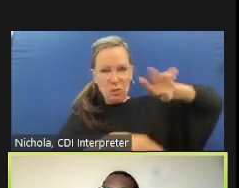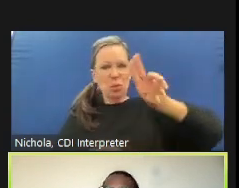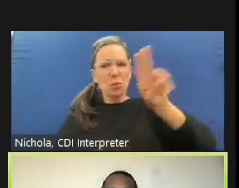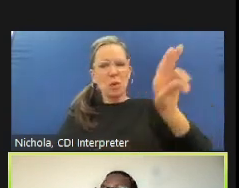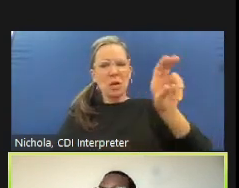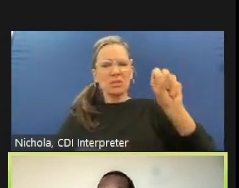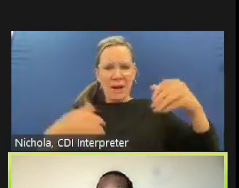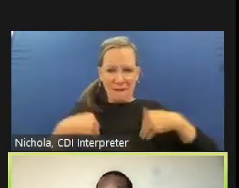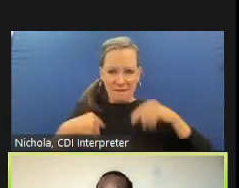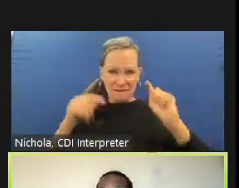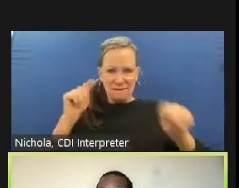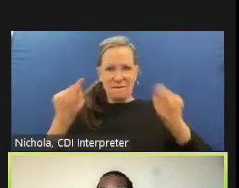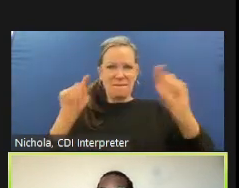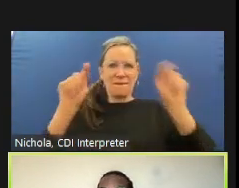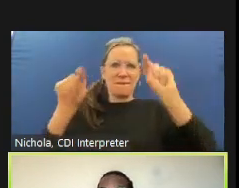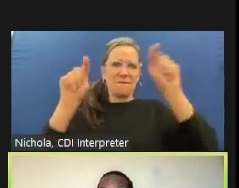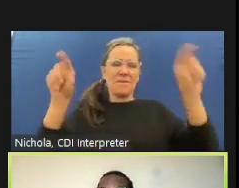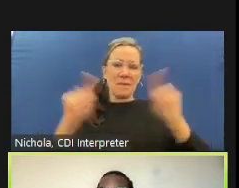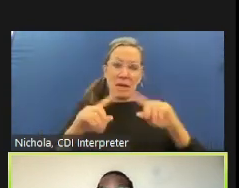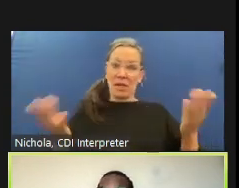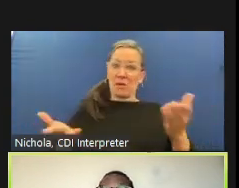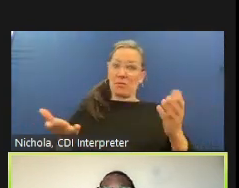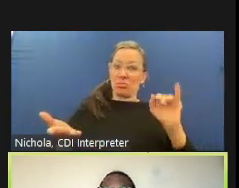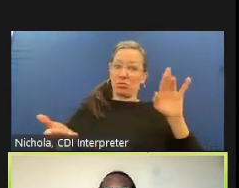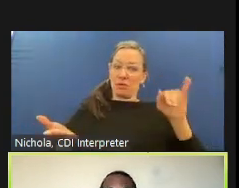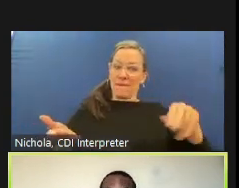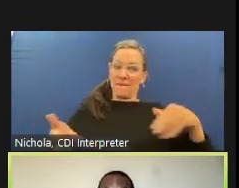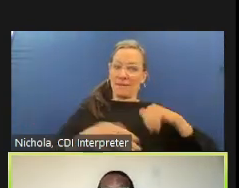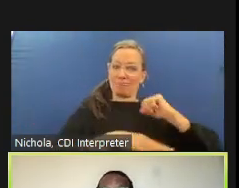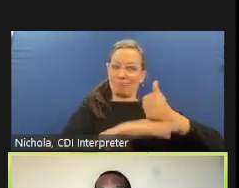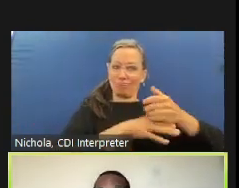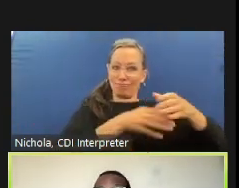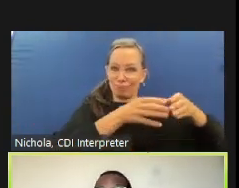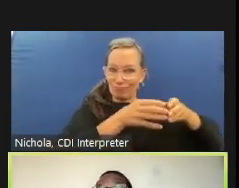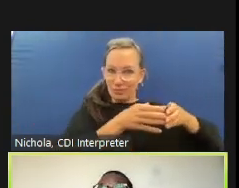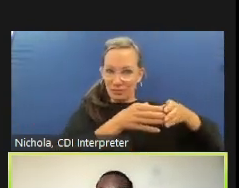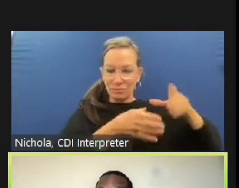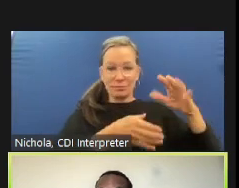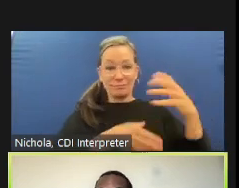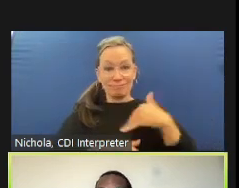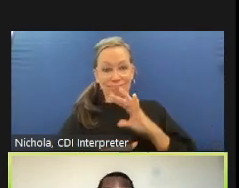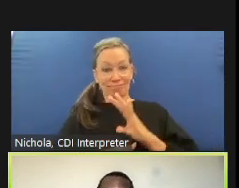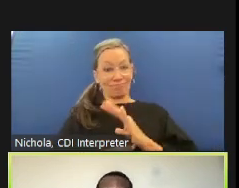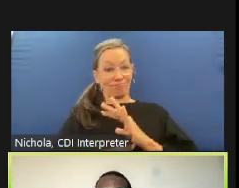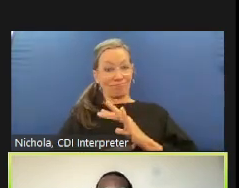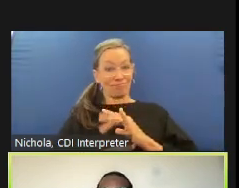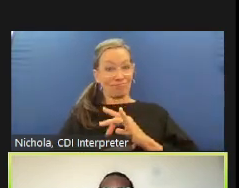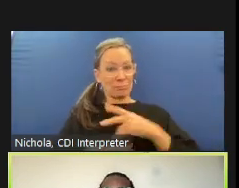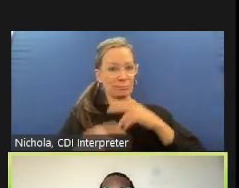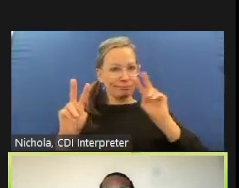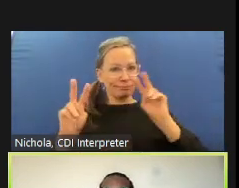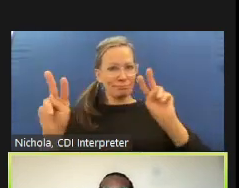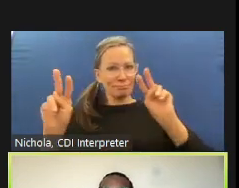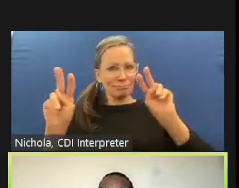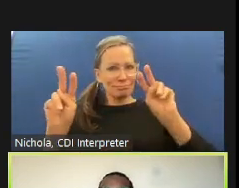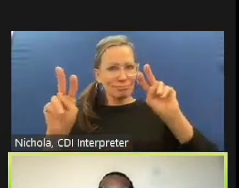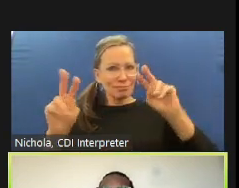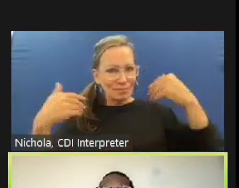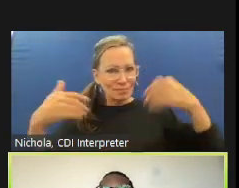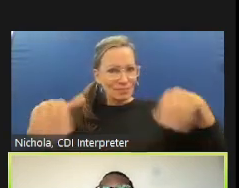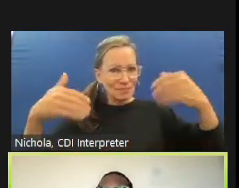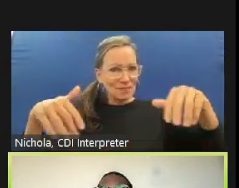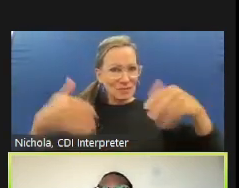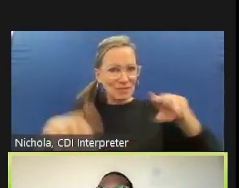um it's not very common and so it's very exciting and again people were watching to see how this develops across california